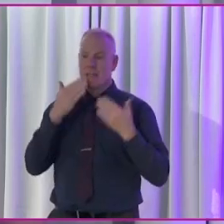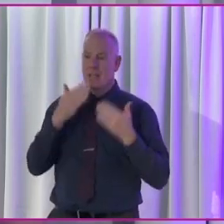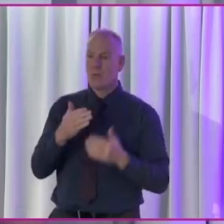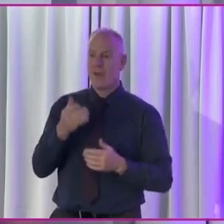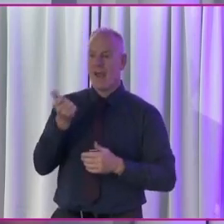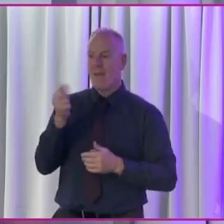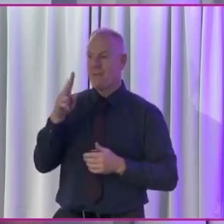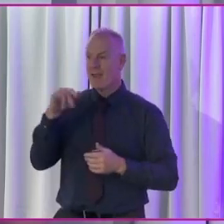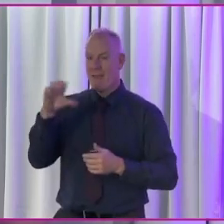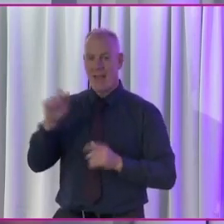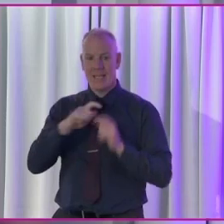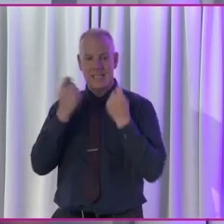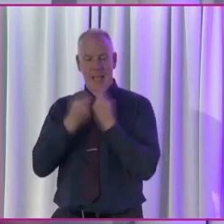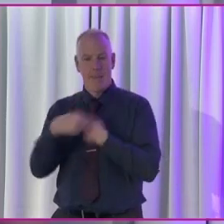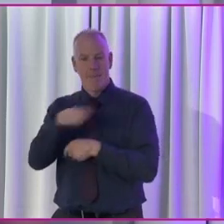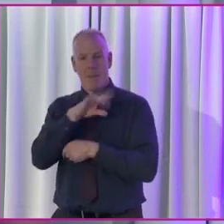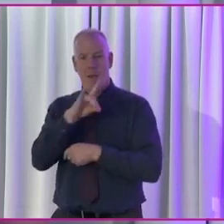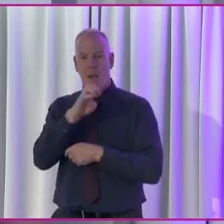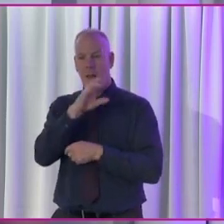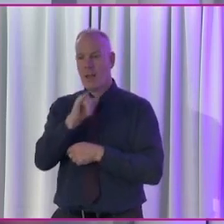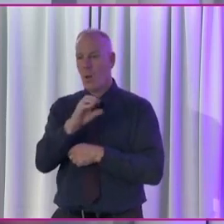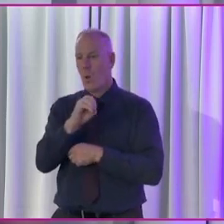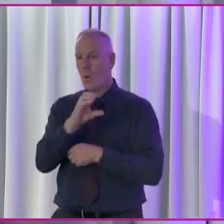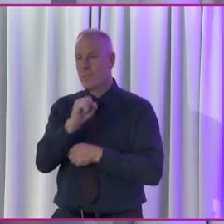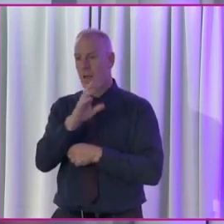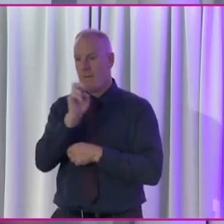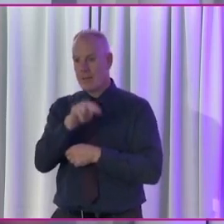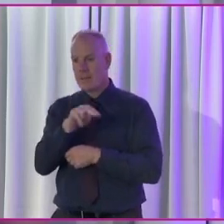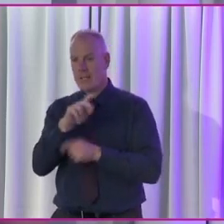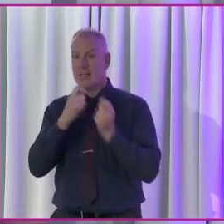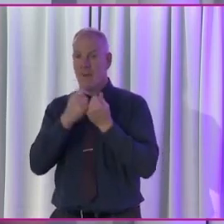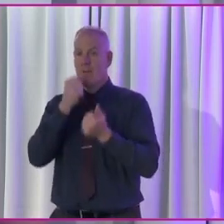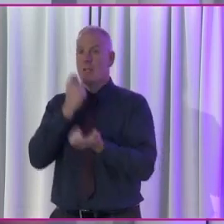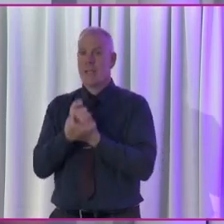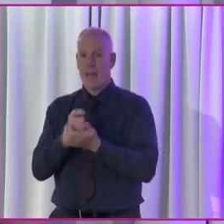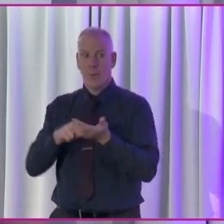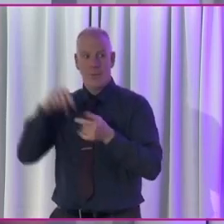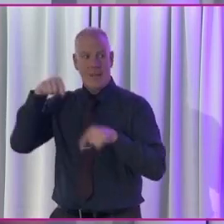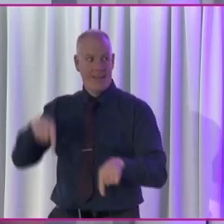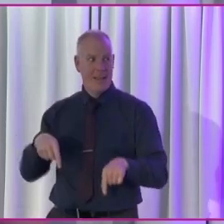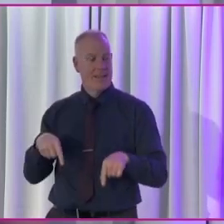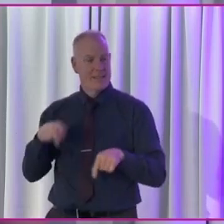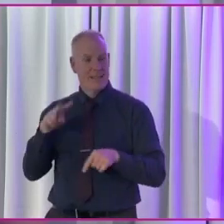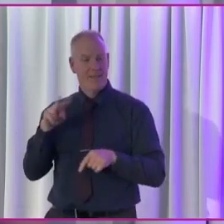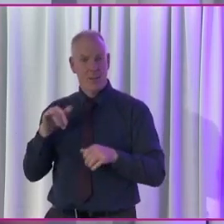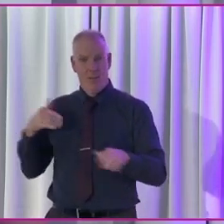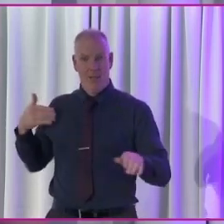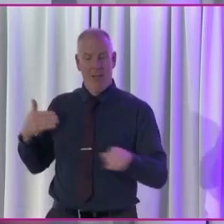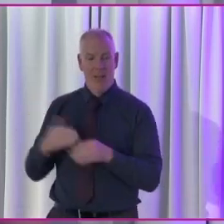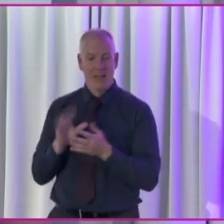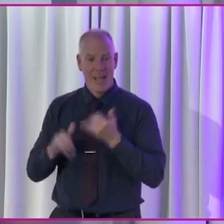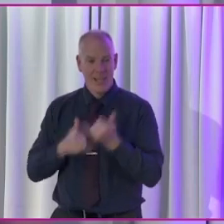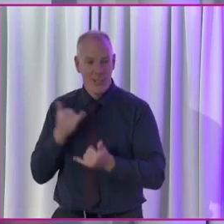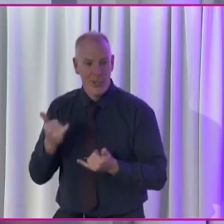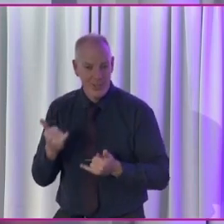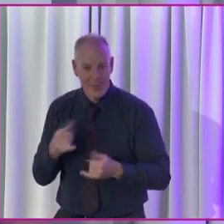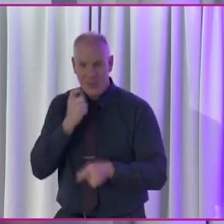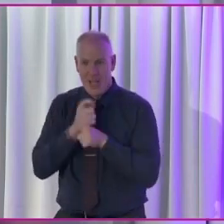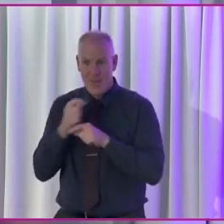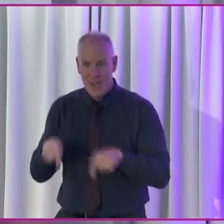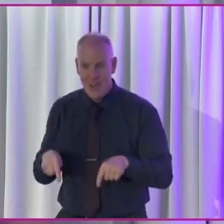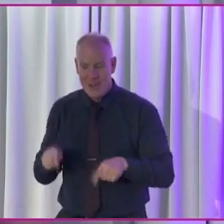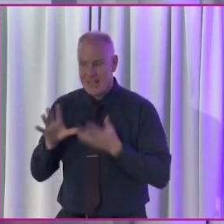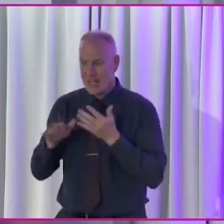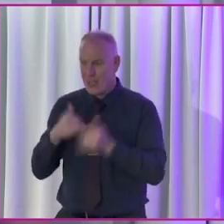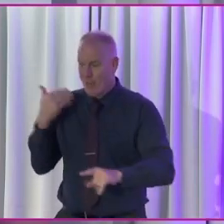the Aviva team, Holly O'Sullivan and all her team. It's our first time trying out this venue in over 10 years. So